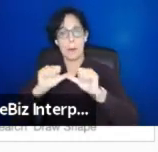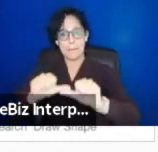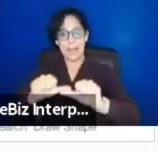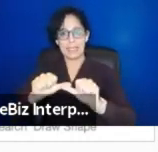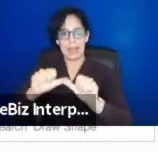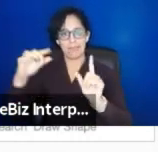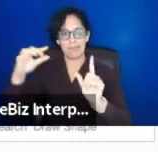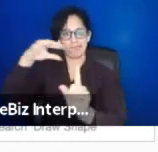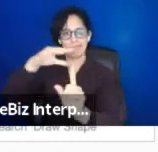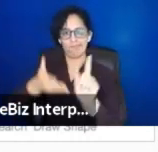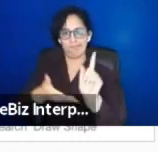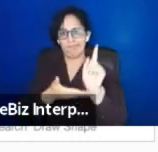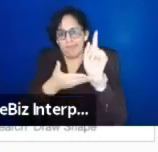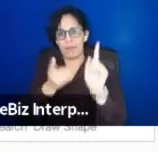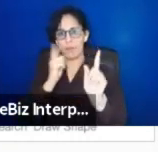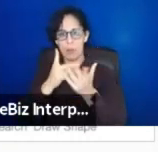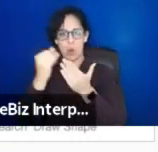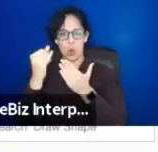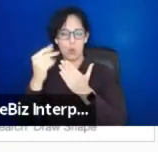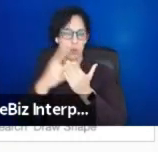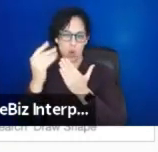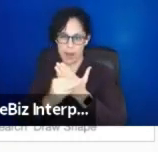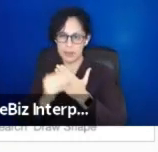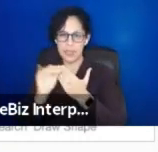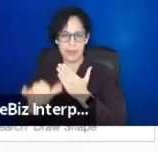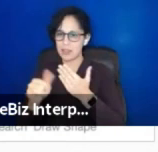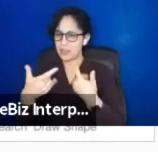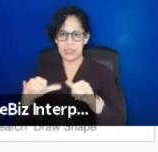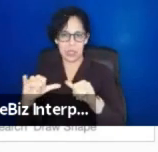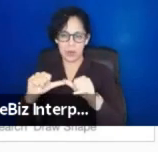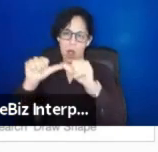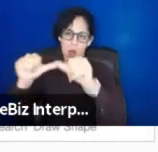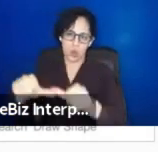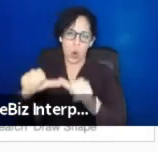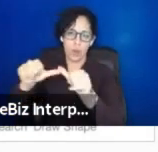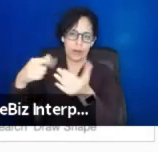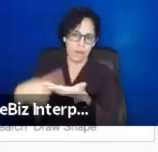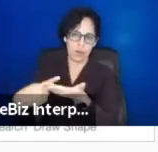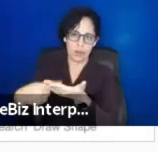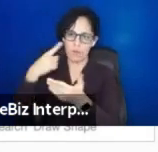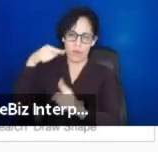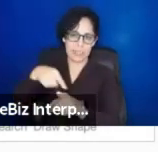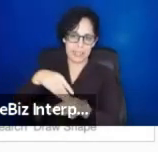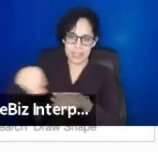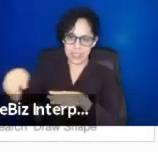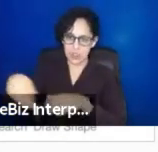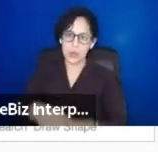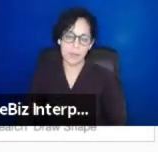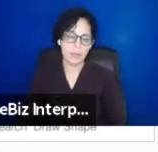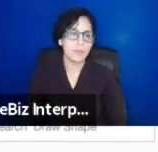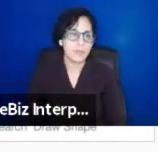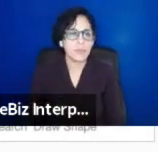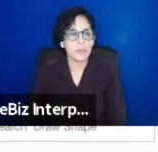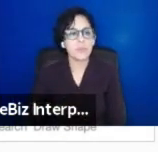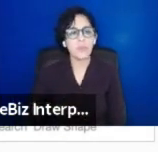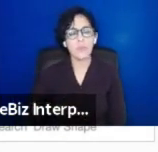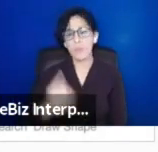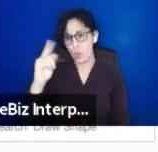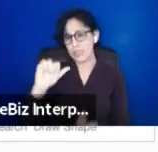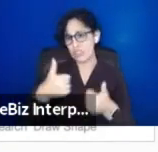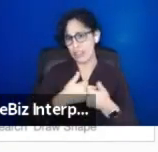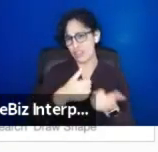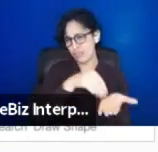industry-wide conversation. Um, and I put some challenges, and a challenge is that that is